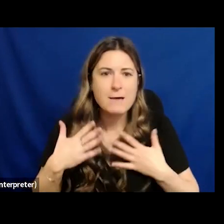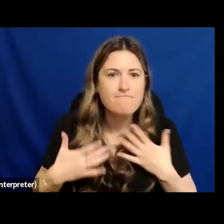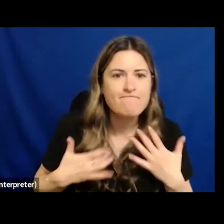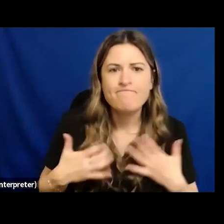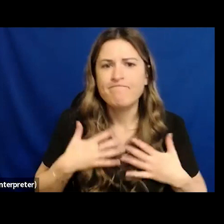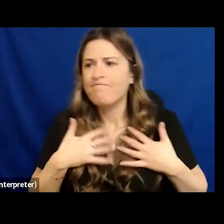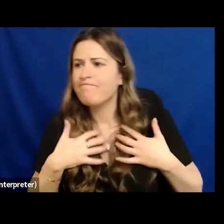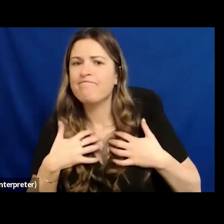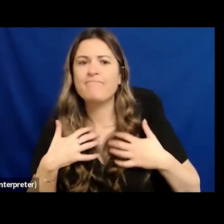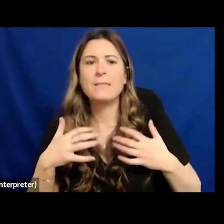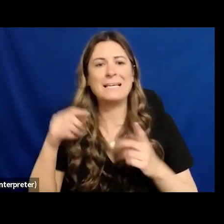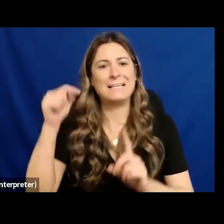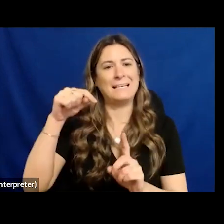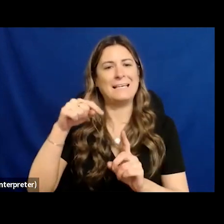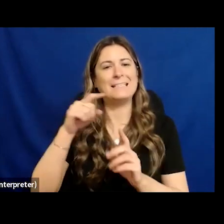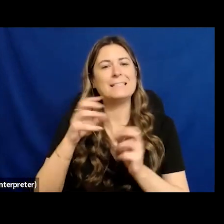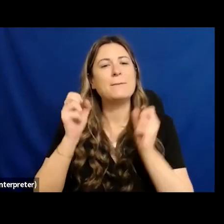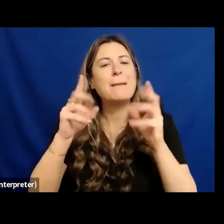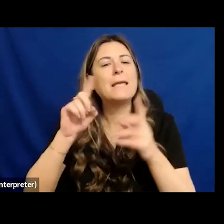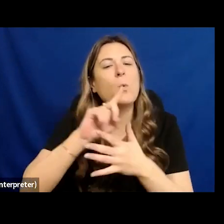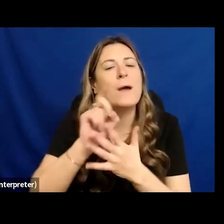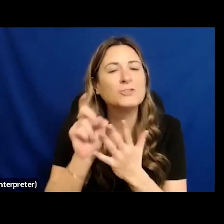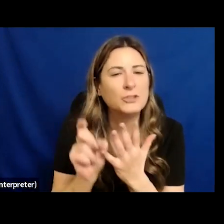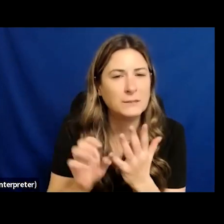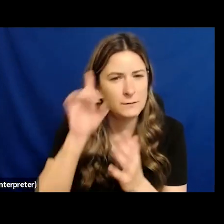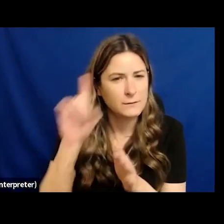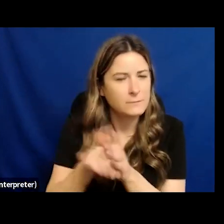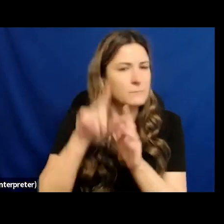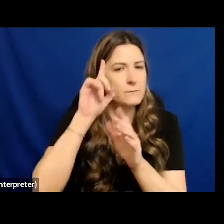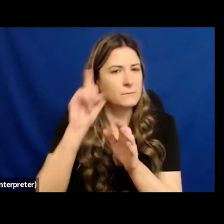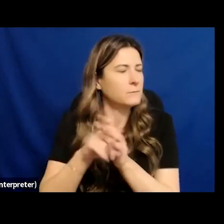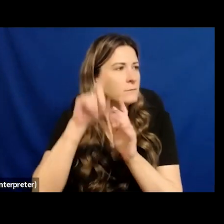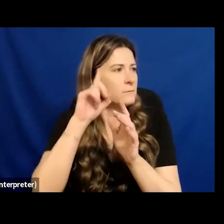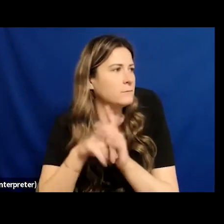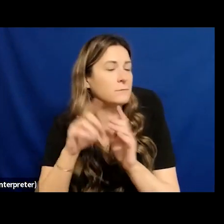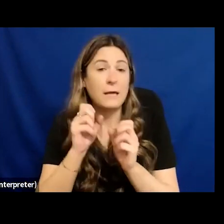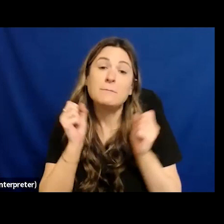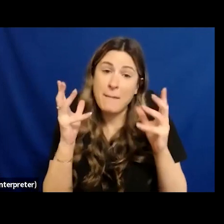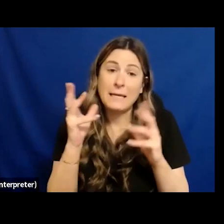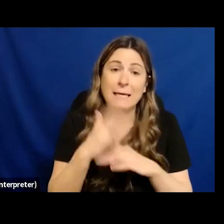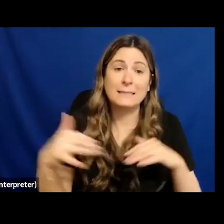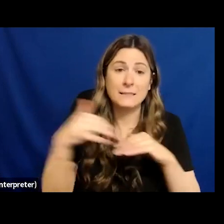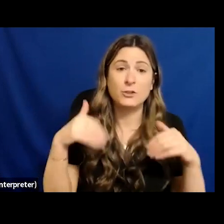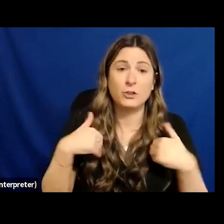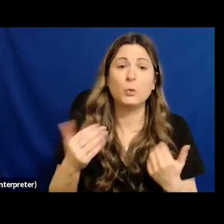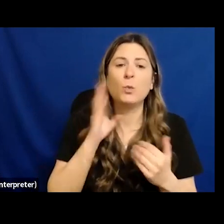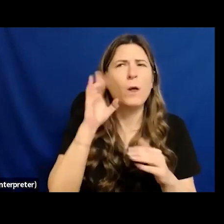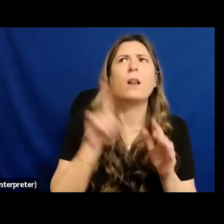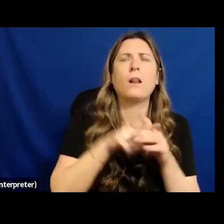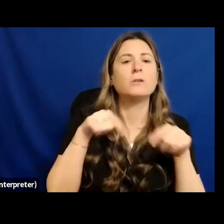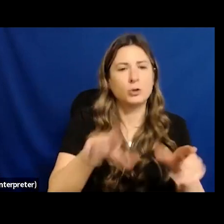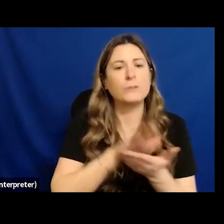only myself but indigenous children youth as they're in school and uh everybody who um